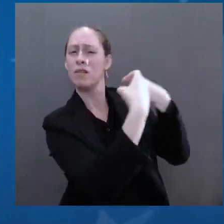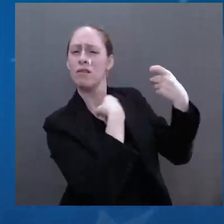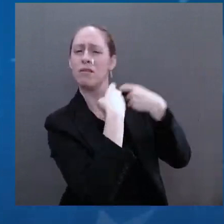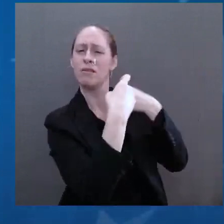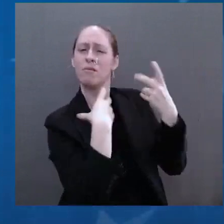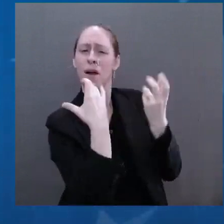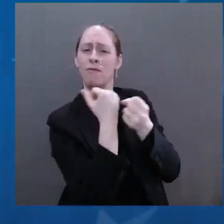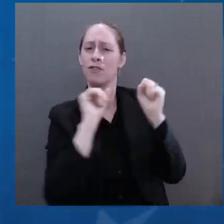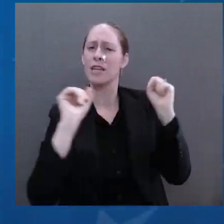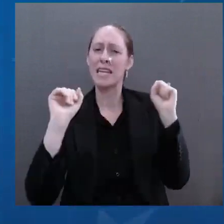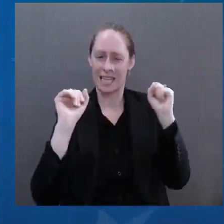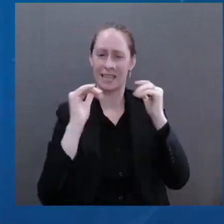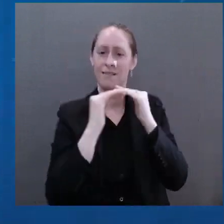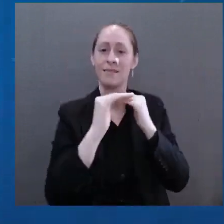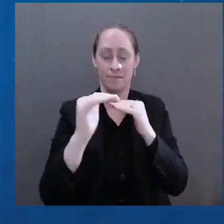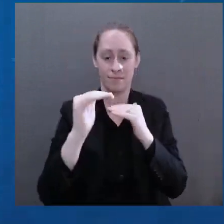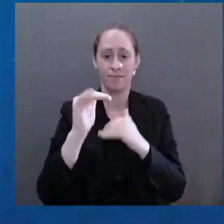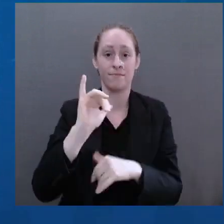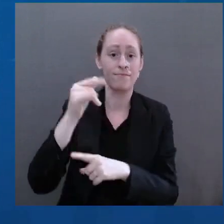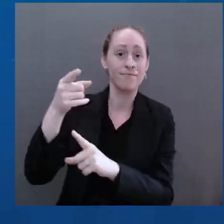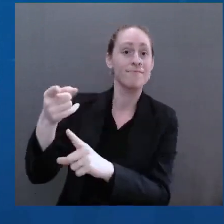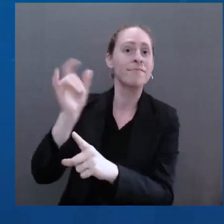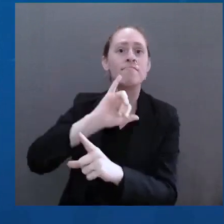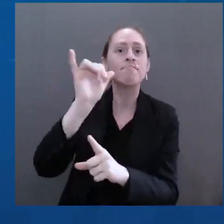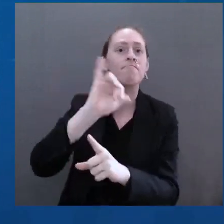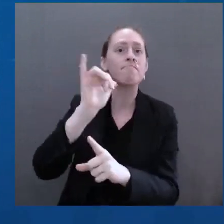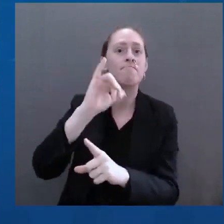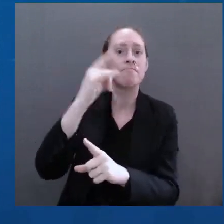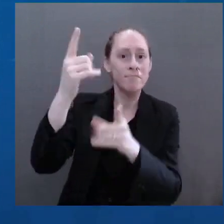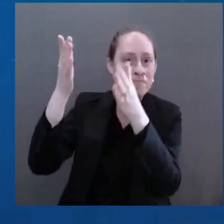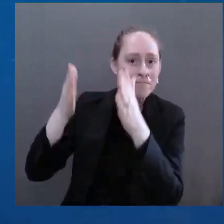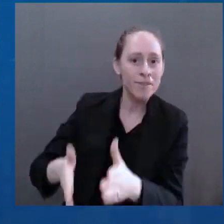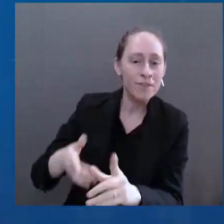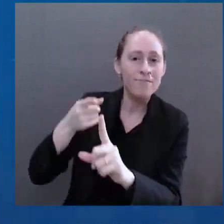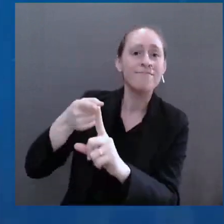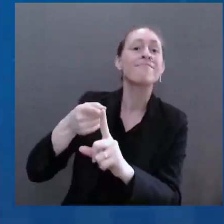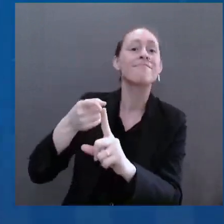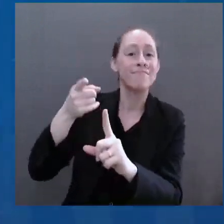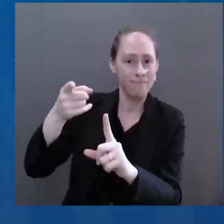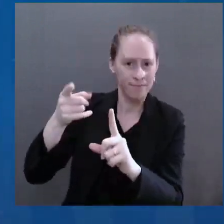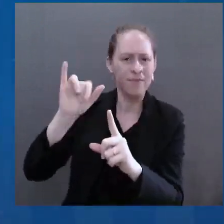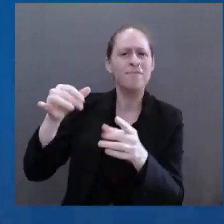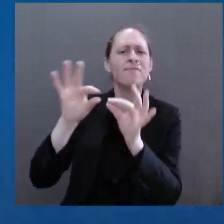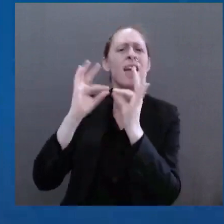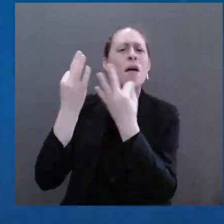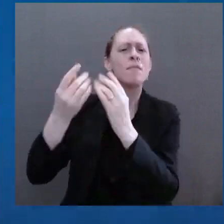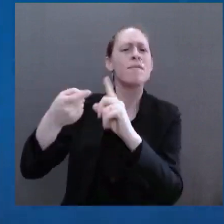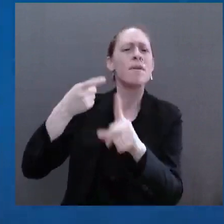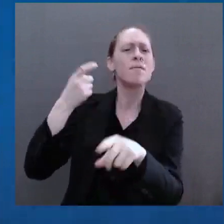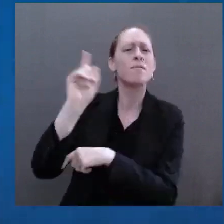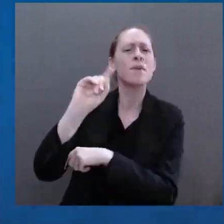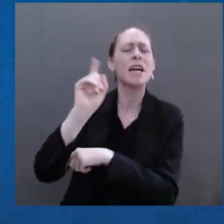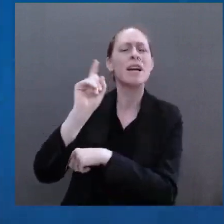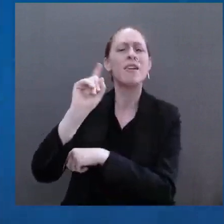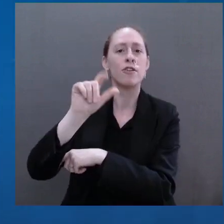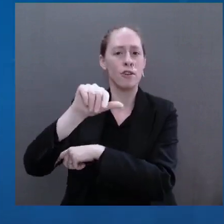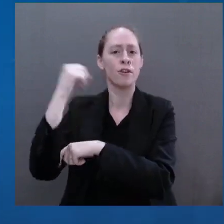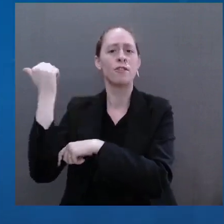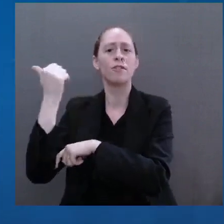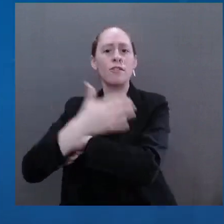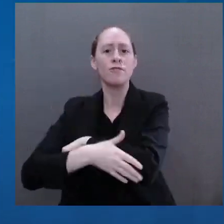came back to speak and stand in solidarity with dissonance. Her name was Madeleine Coble Albright.